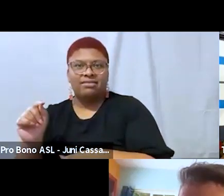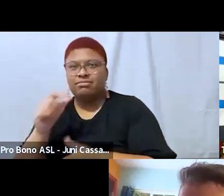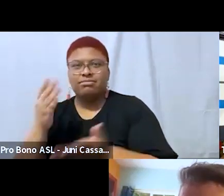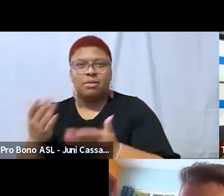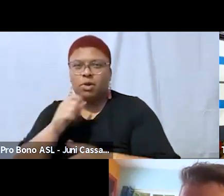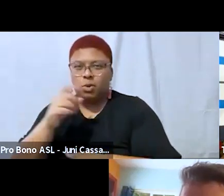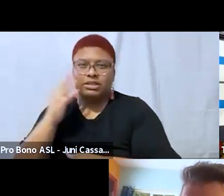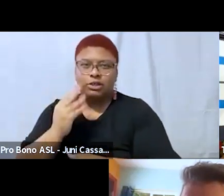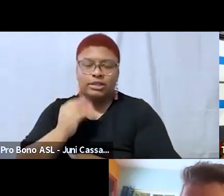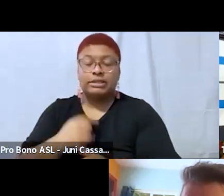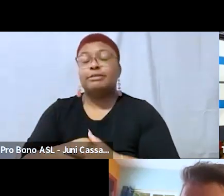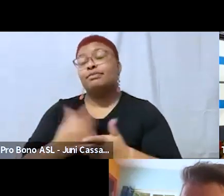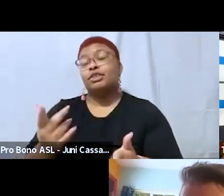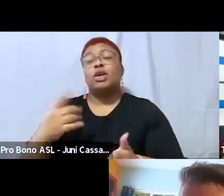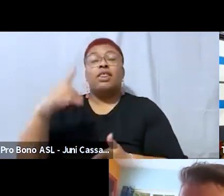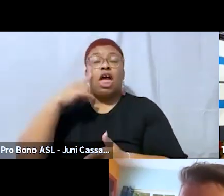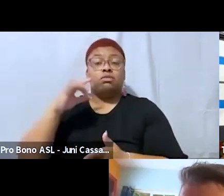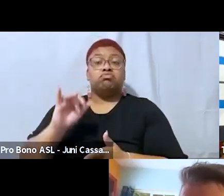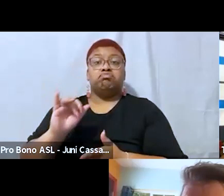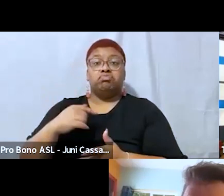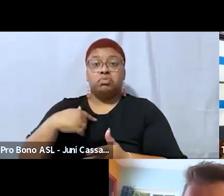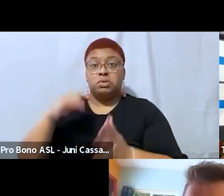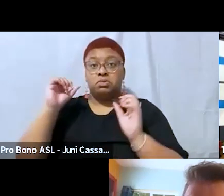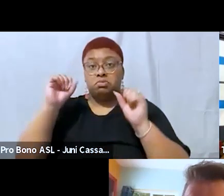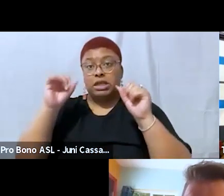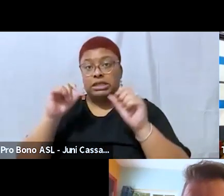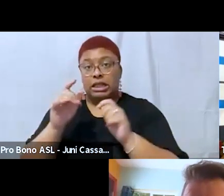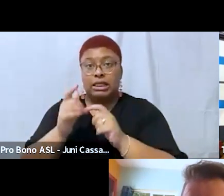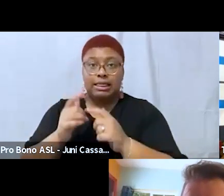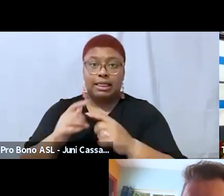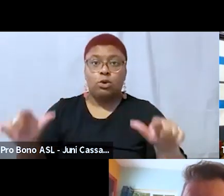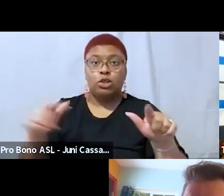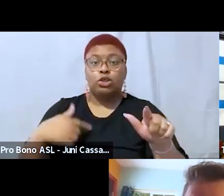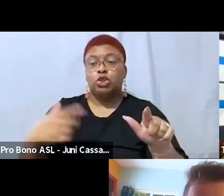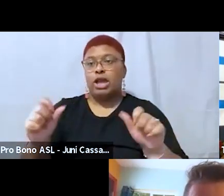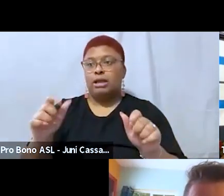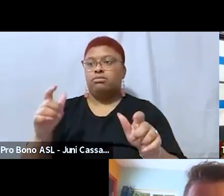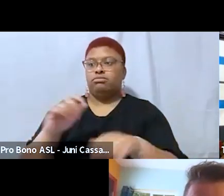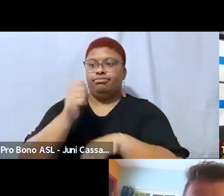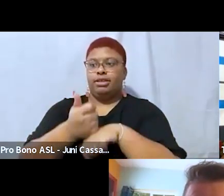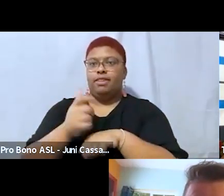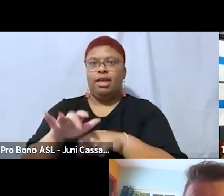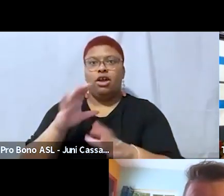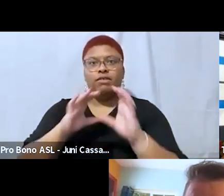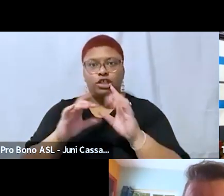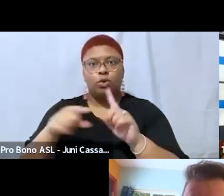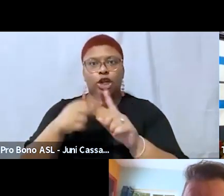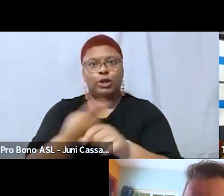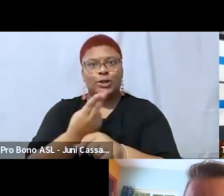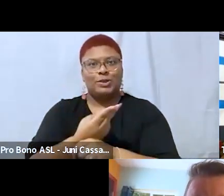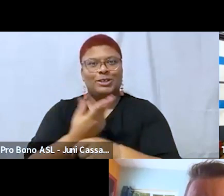kind of frame the conversation um whenever it was used in a productive way